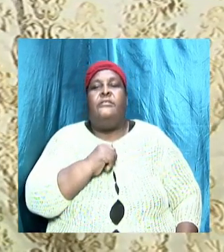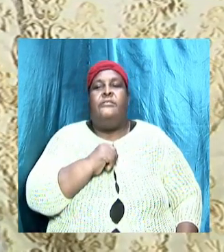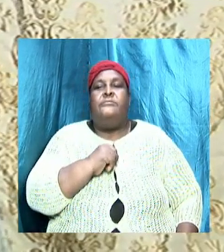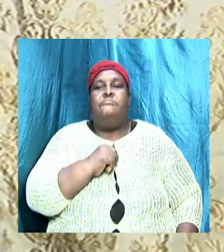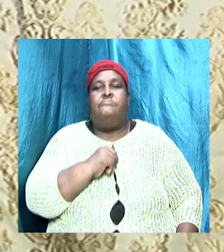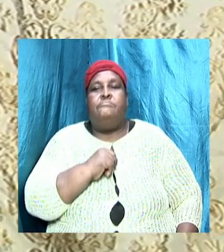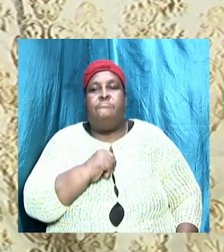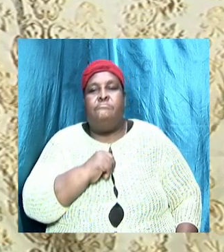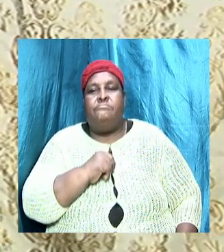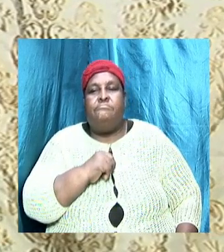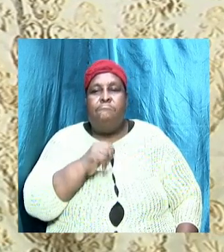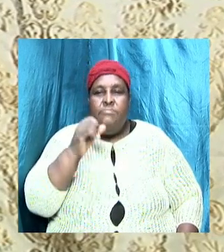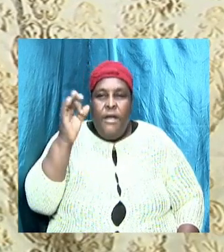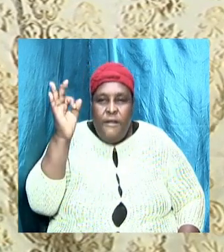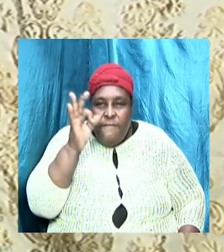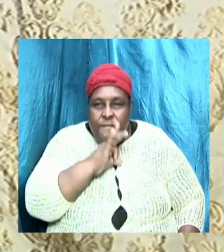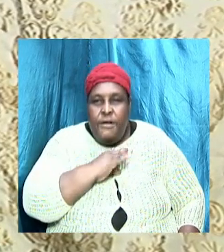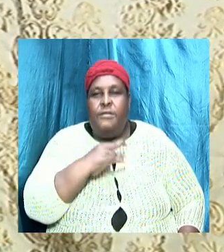it's just false